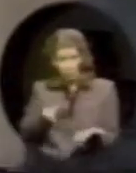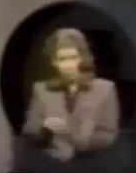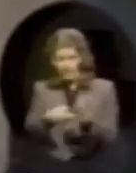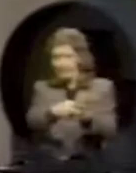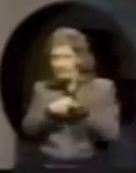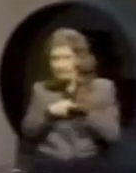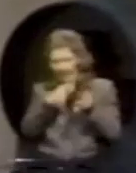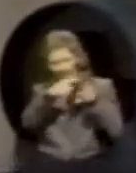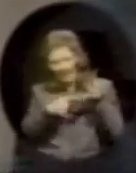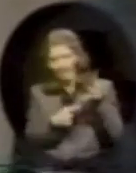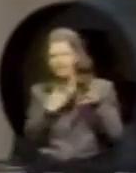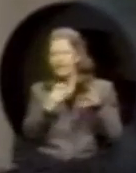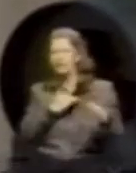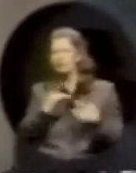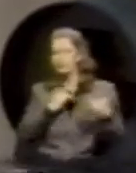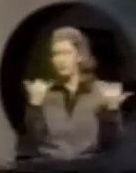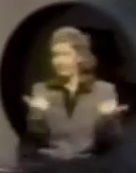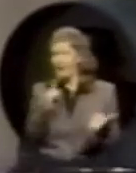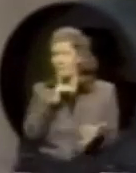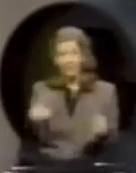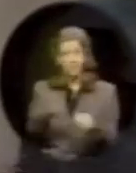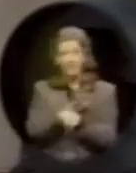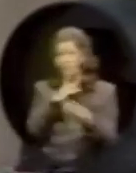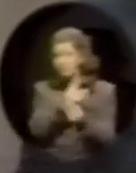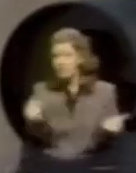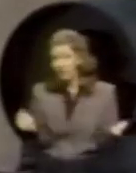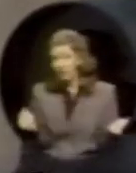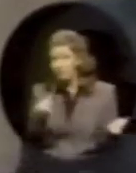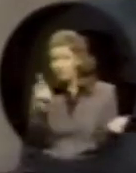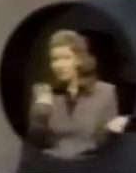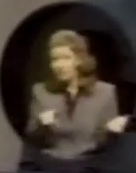demands and concerns have now been completely resolved?